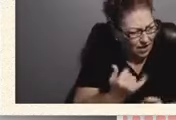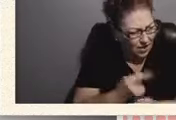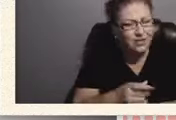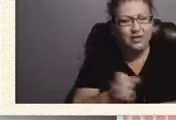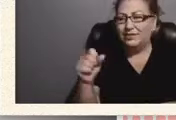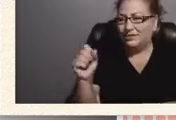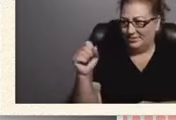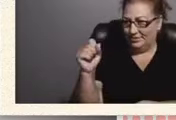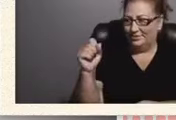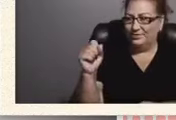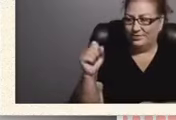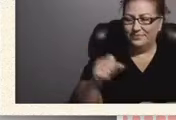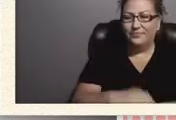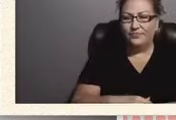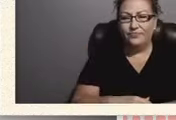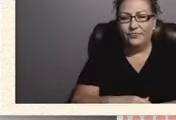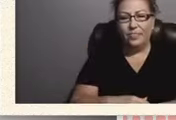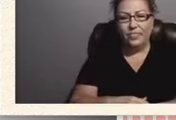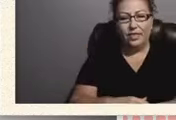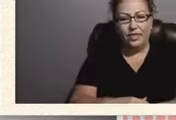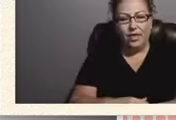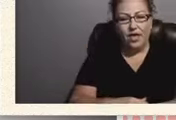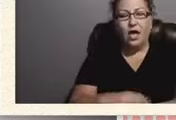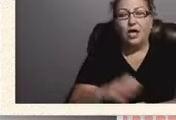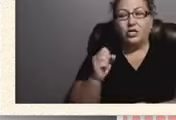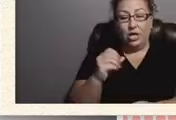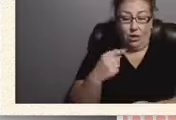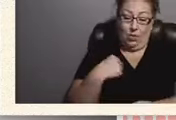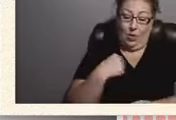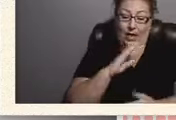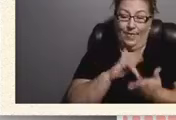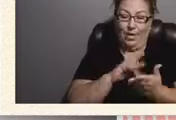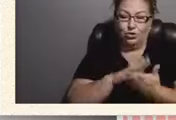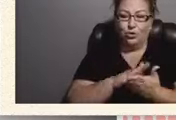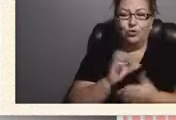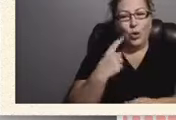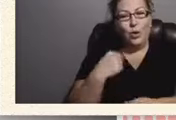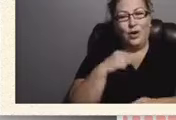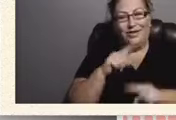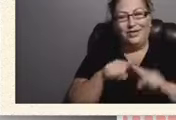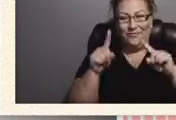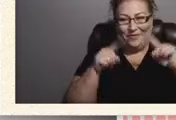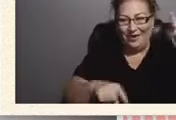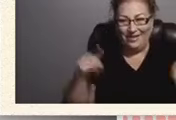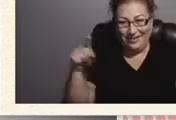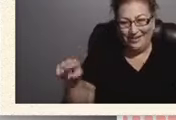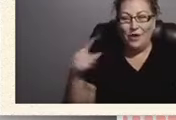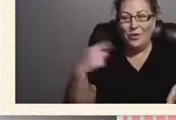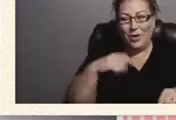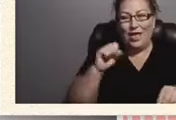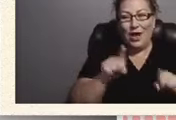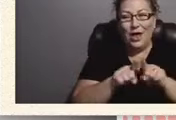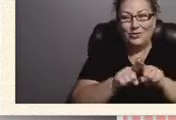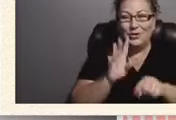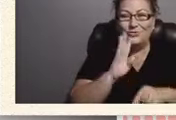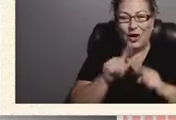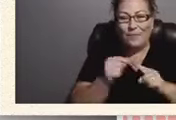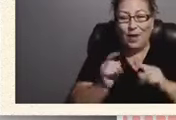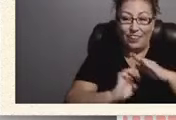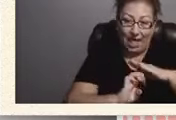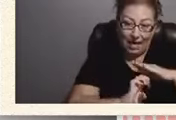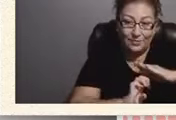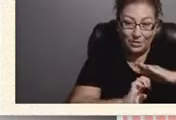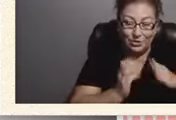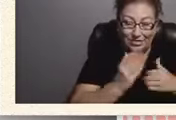We're in high school and I'm in middle school. So we are in the, we are in all the different gamuts, right? Because we can also talk about the elementary section